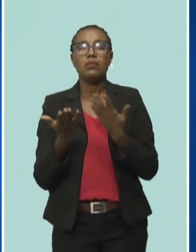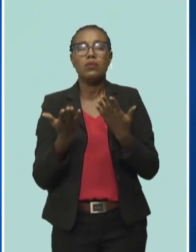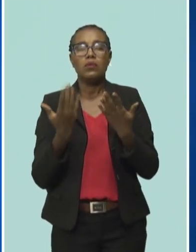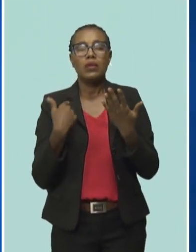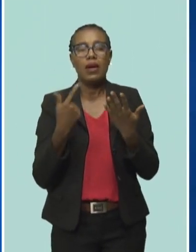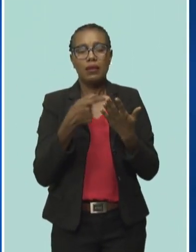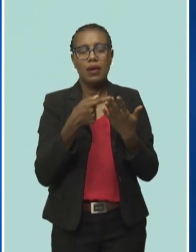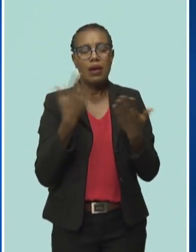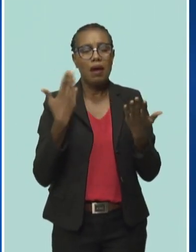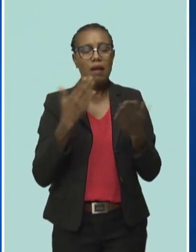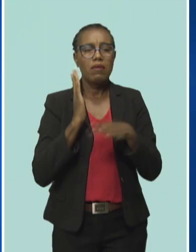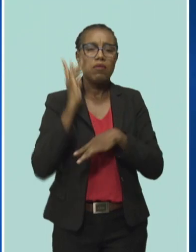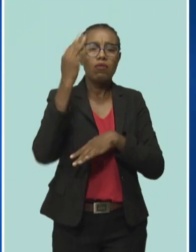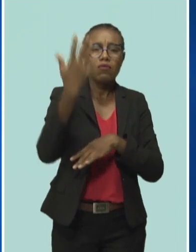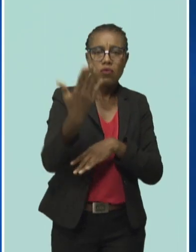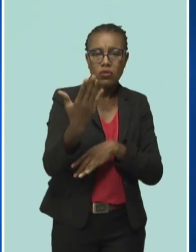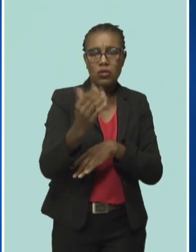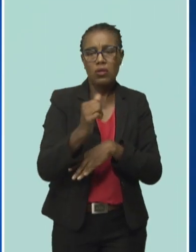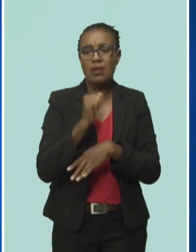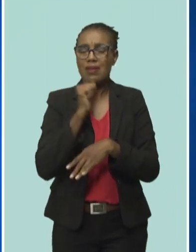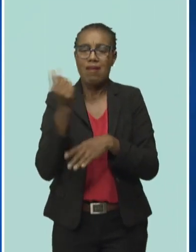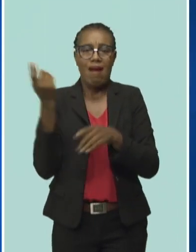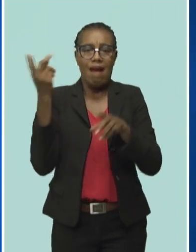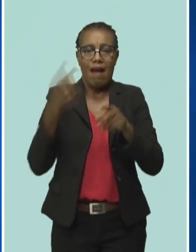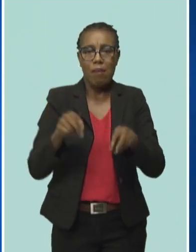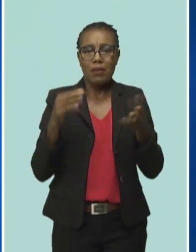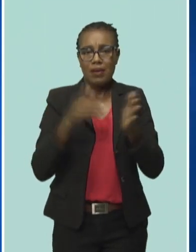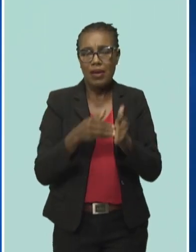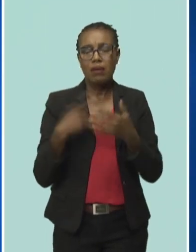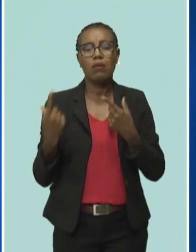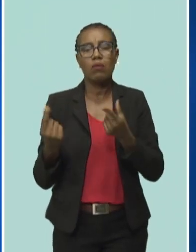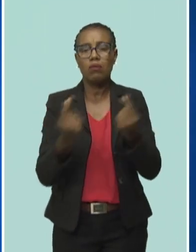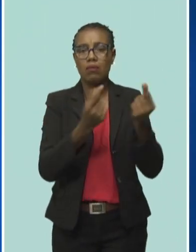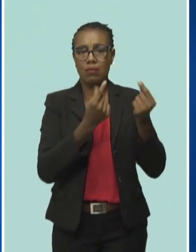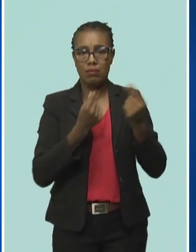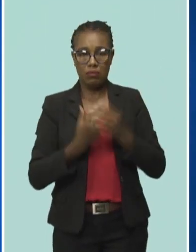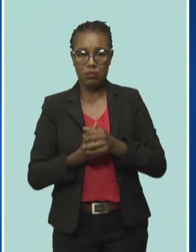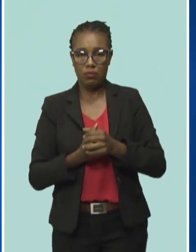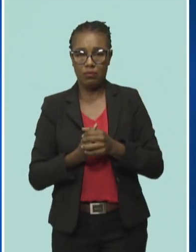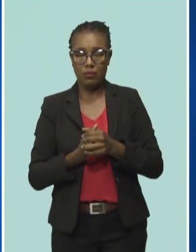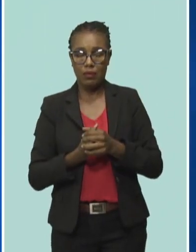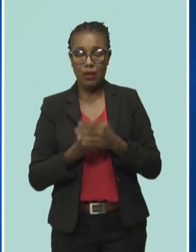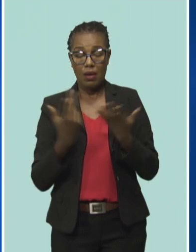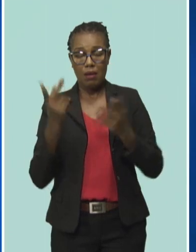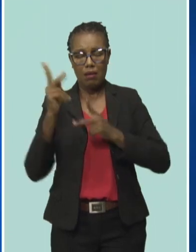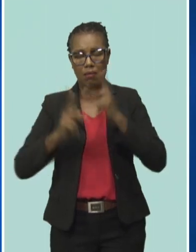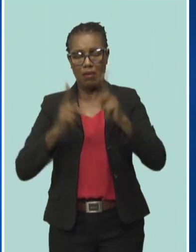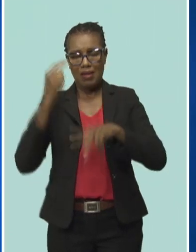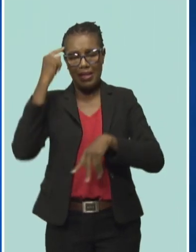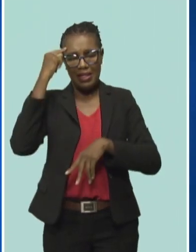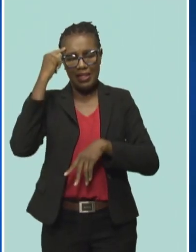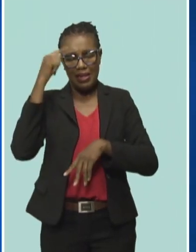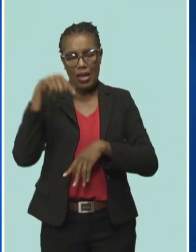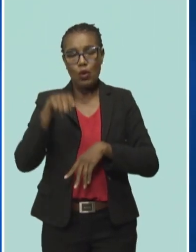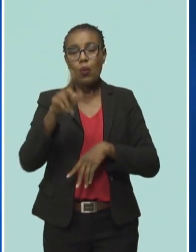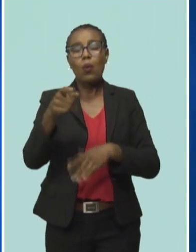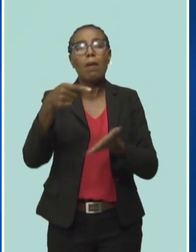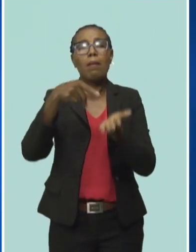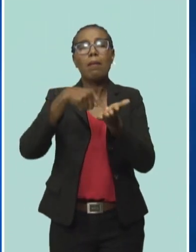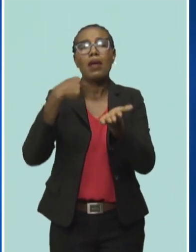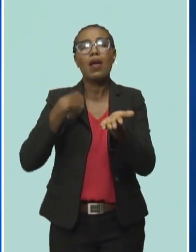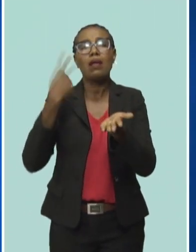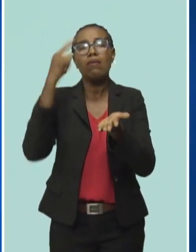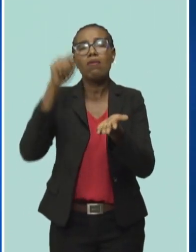avoid these types of occurrences in the future. Naturally people are also discussing the whole question of compensation. What can you say about that at this time?